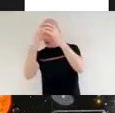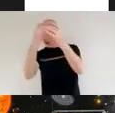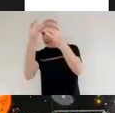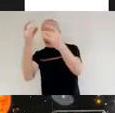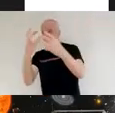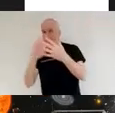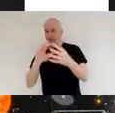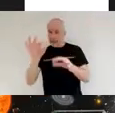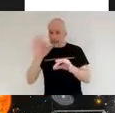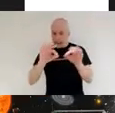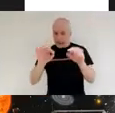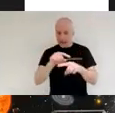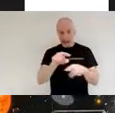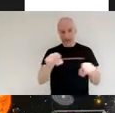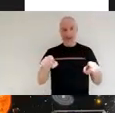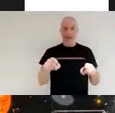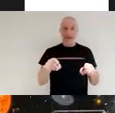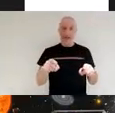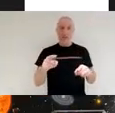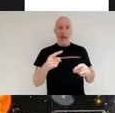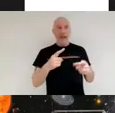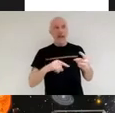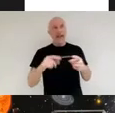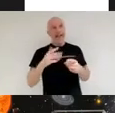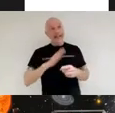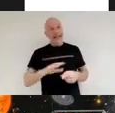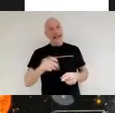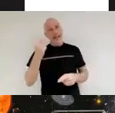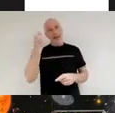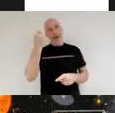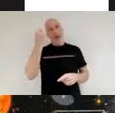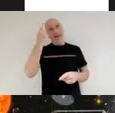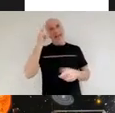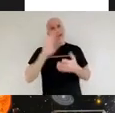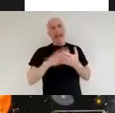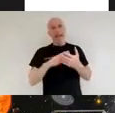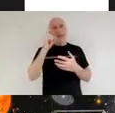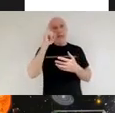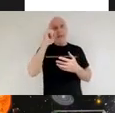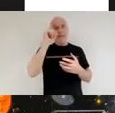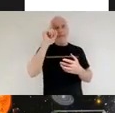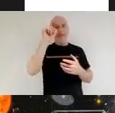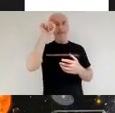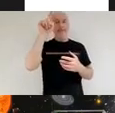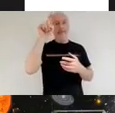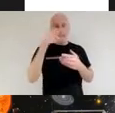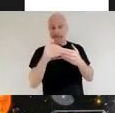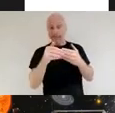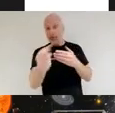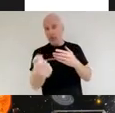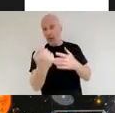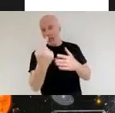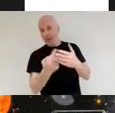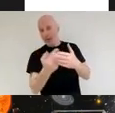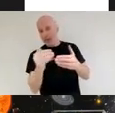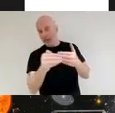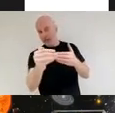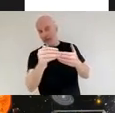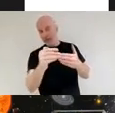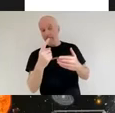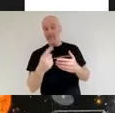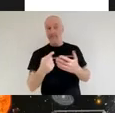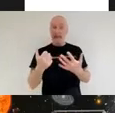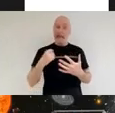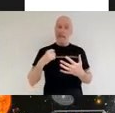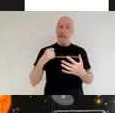understanding which allows us to make predictions so we want to be able to understand star formation better you know in terms of the